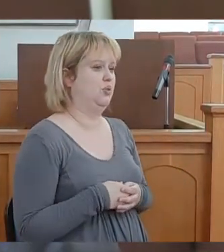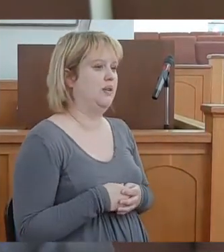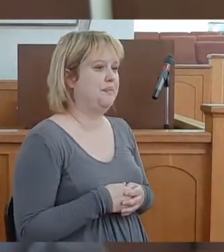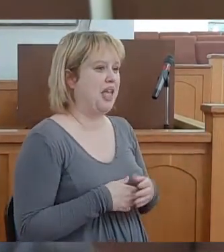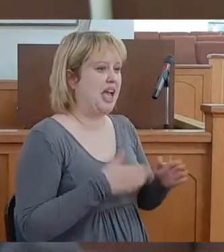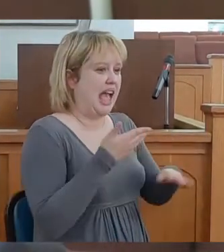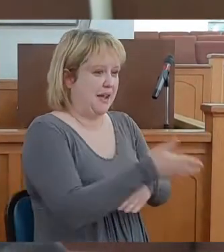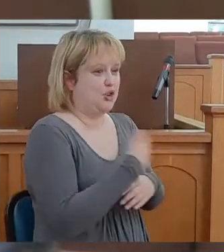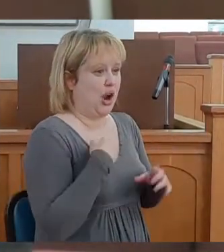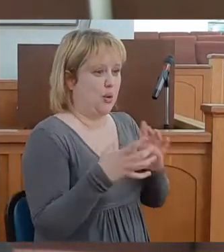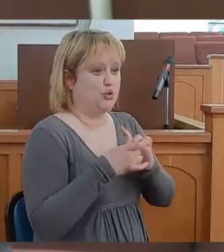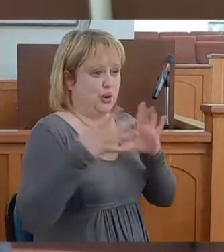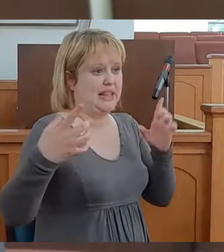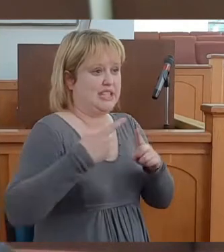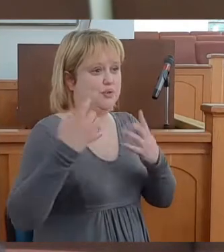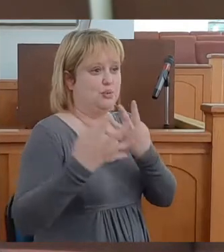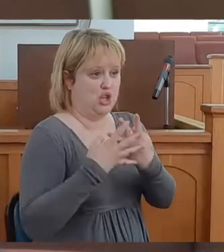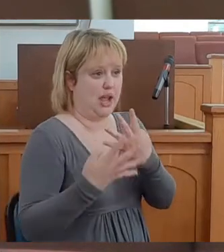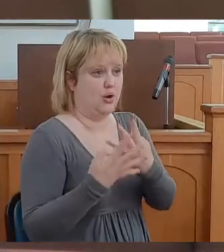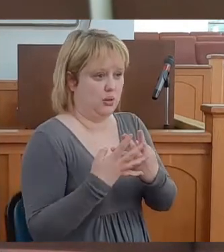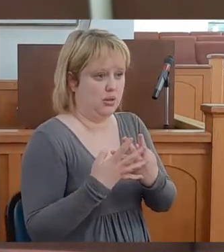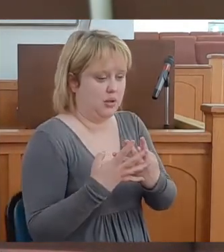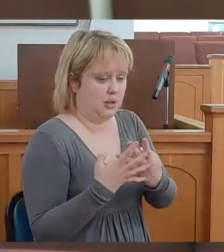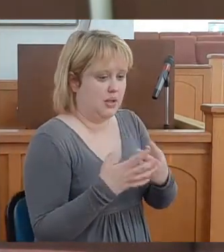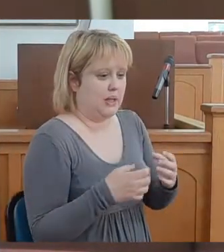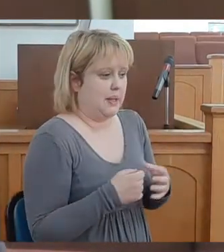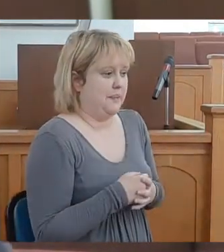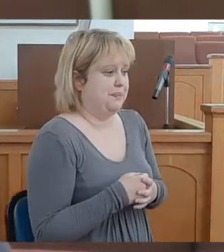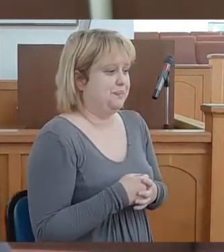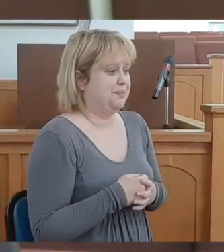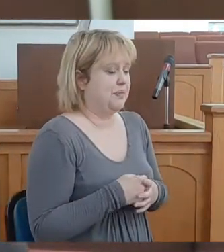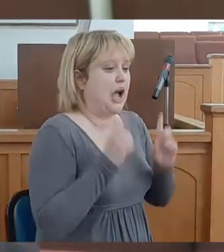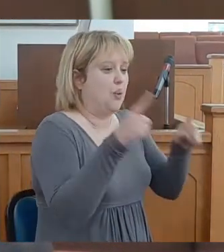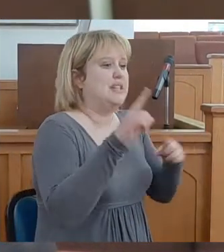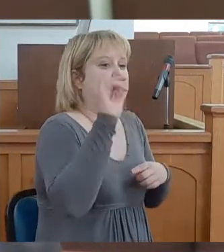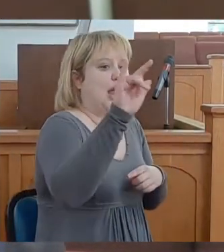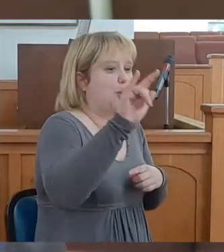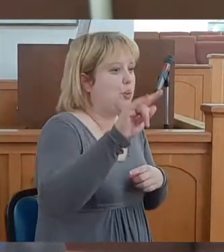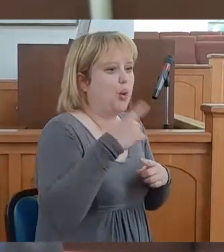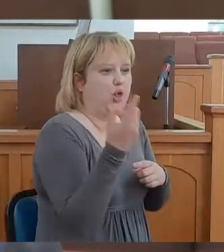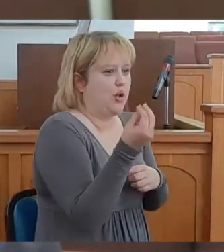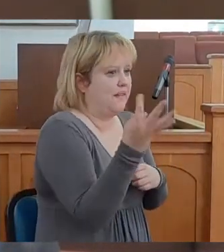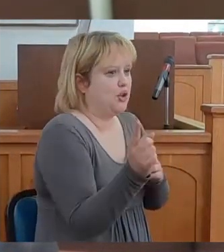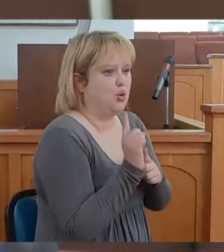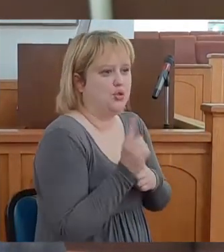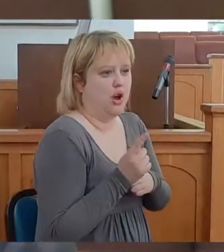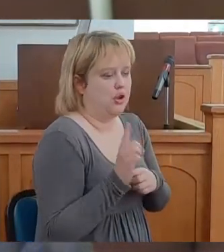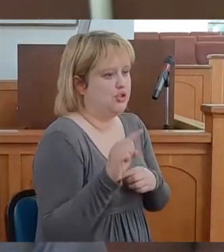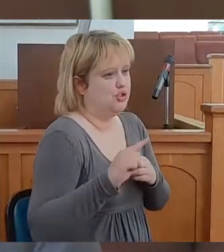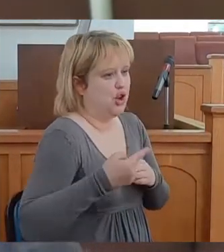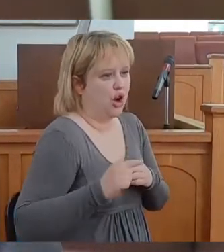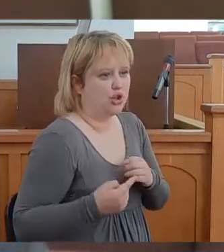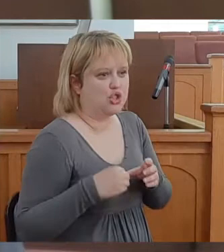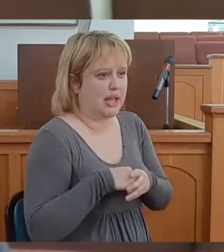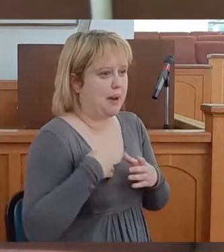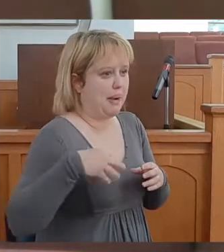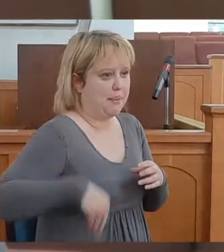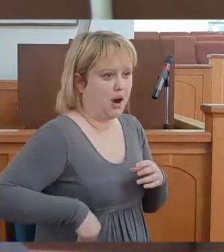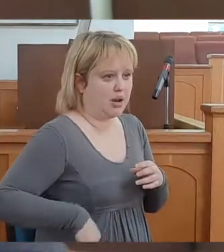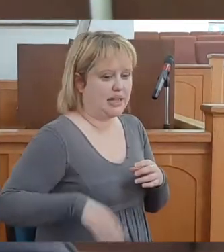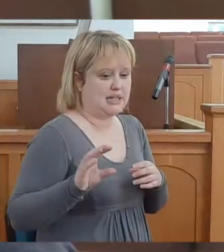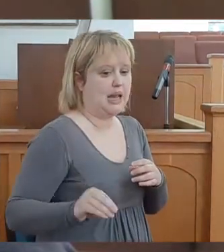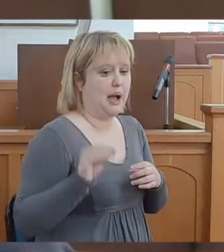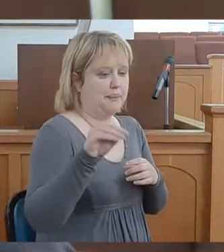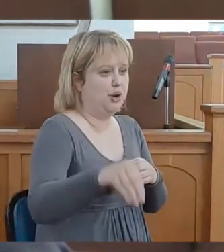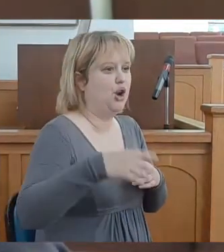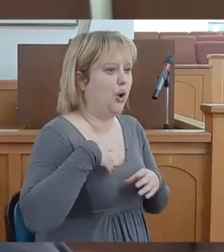After I was released from jail, I went to the airport with only a few dollars in my pocket. I laid it on